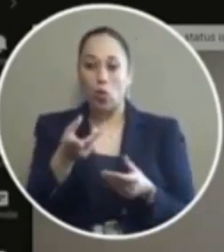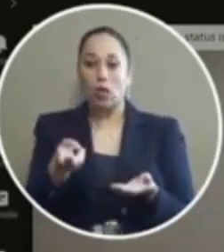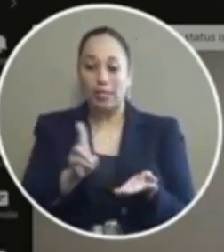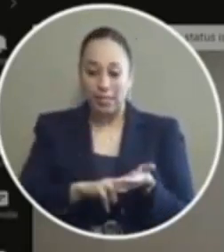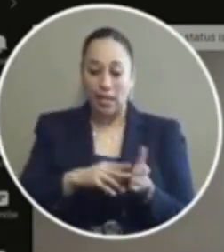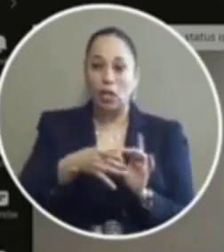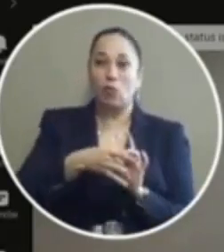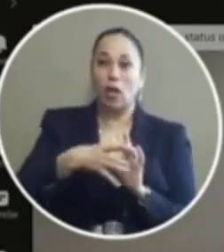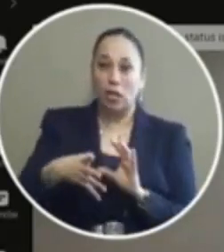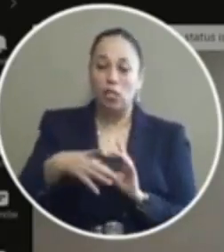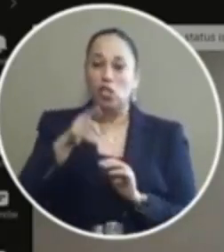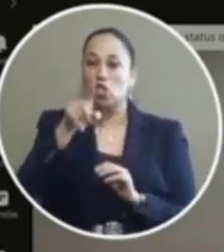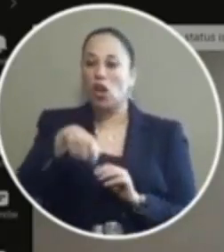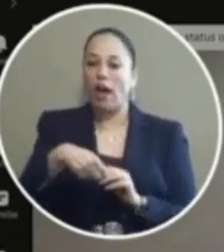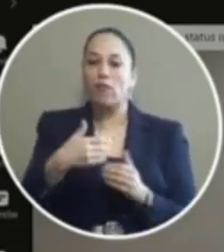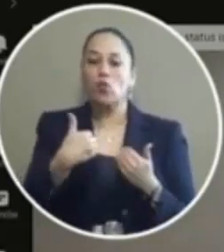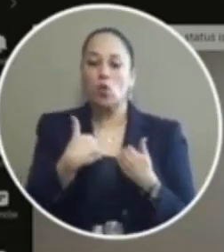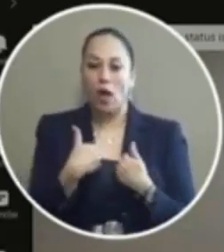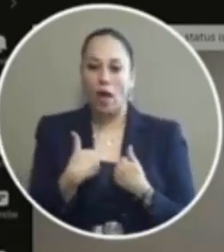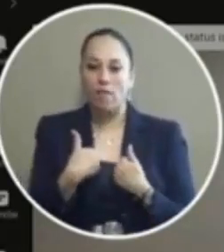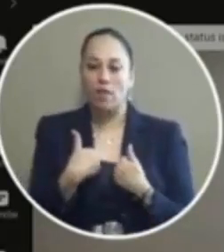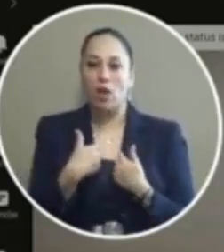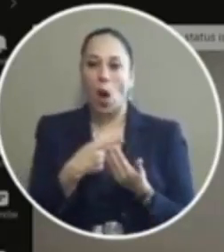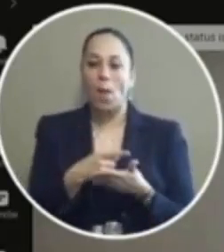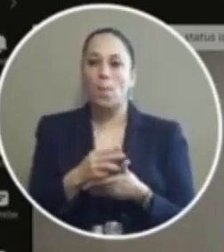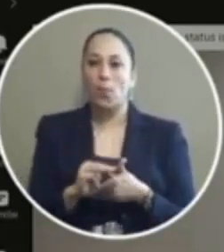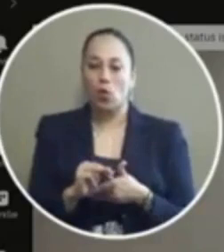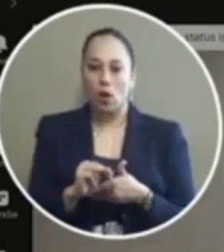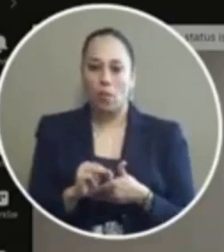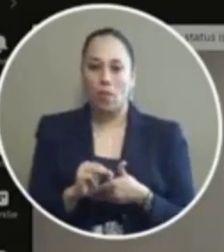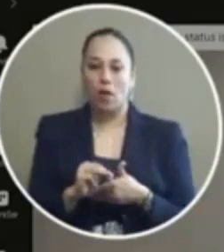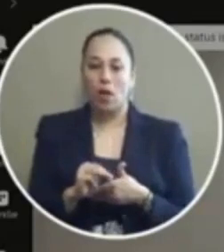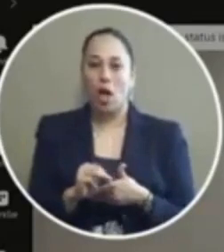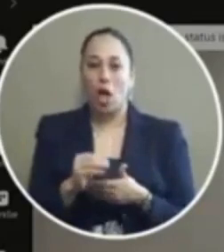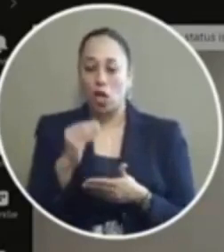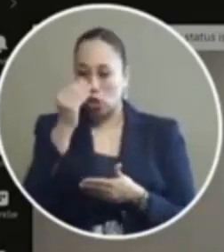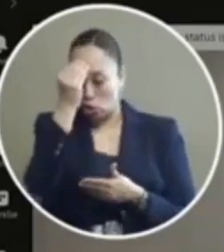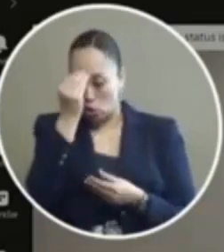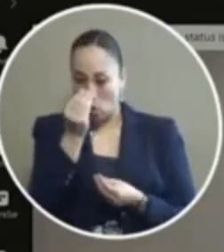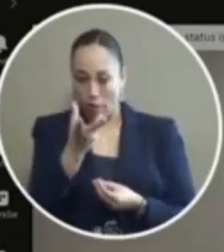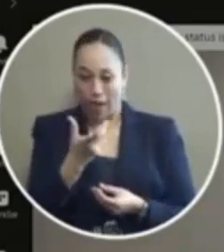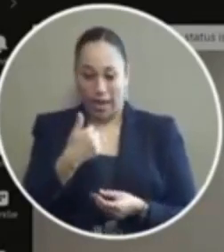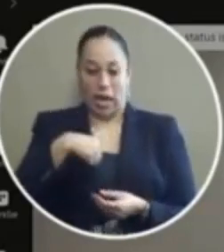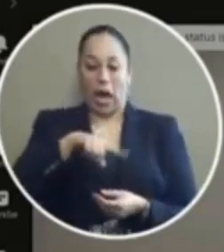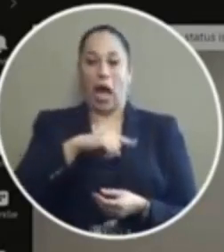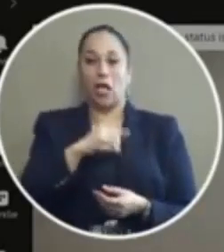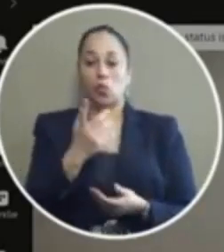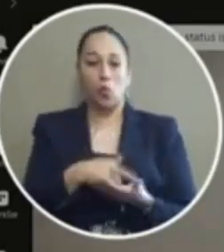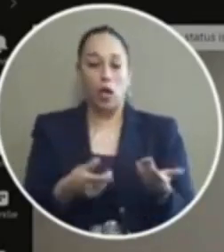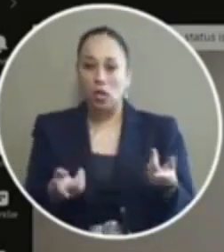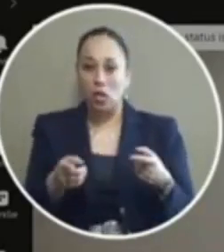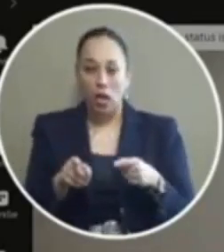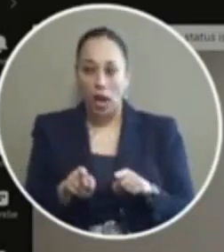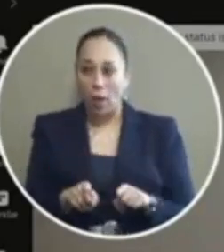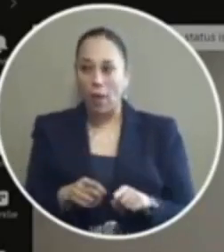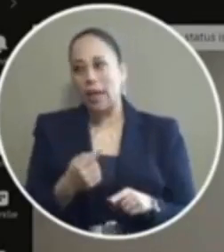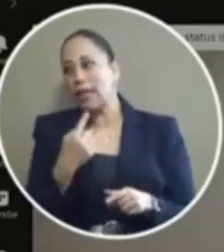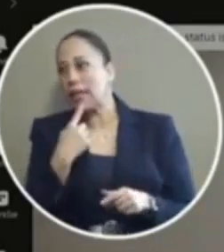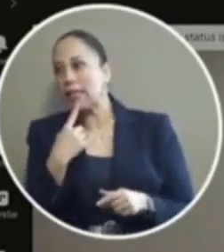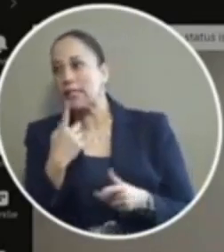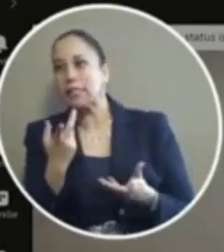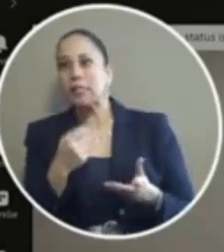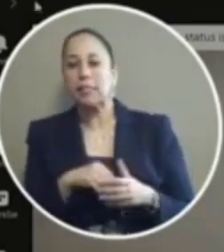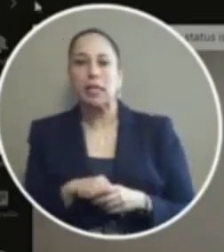release then you're gonna have to have an a program of notifying us because what will happen is let's say